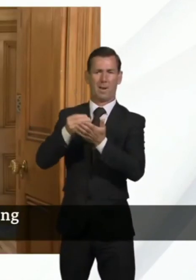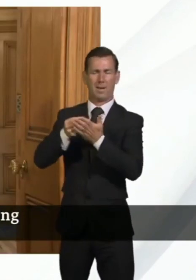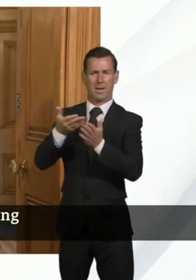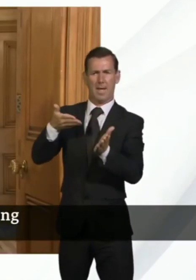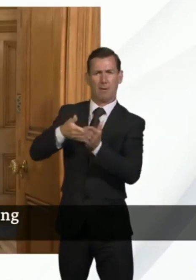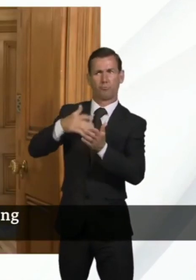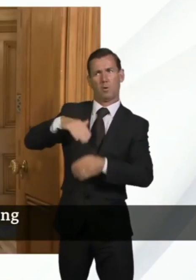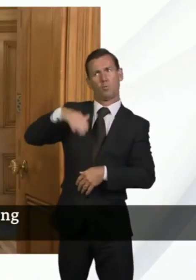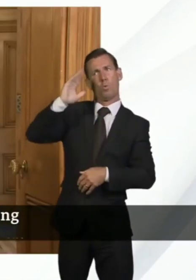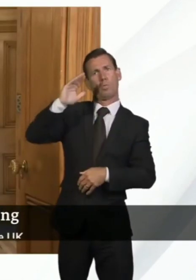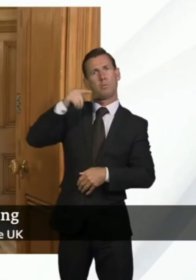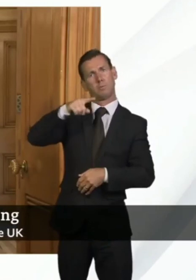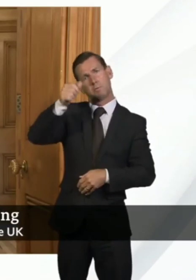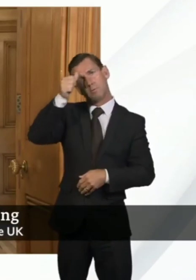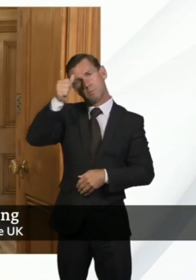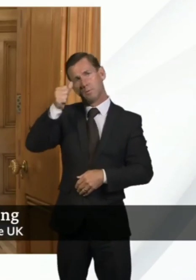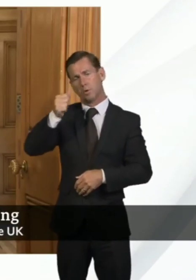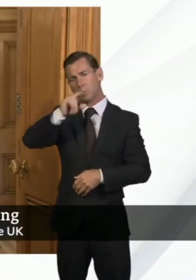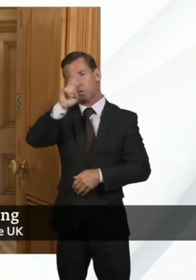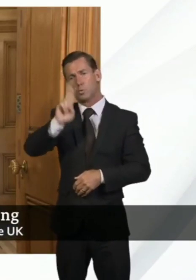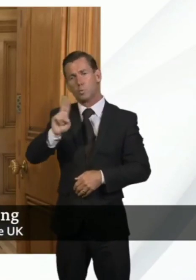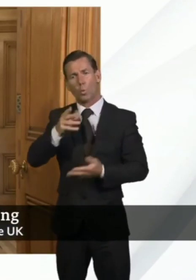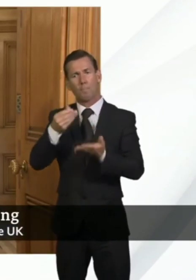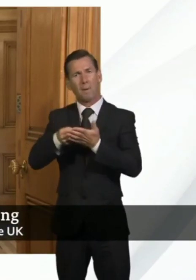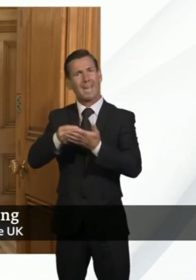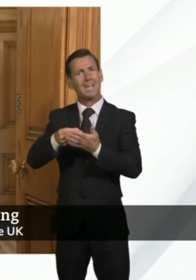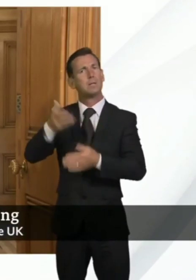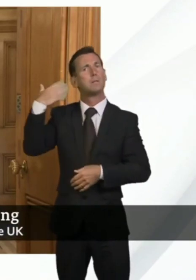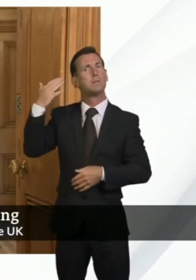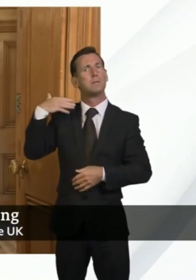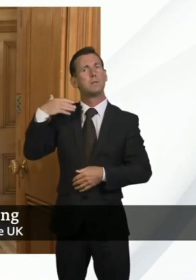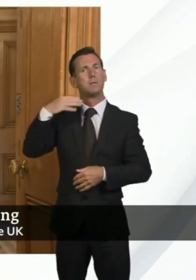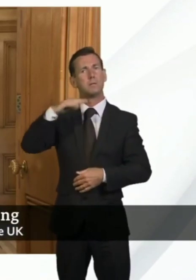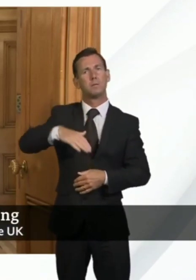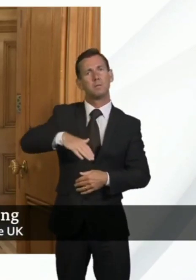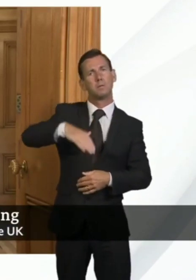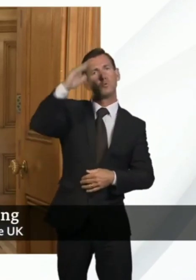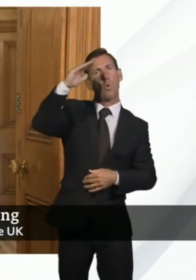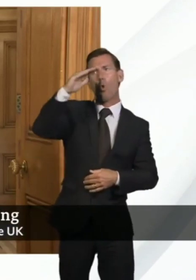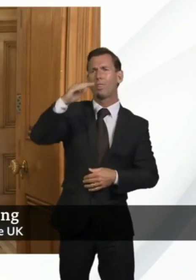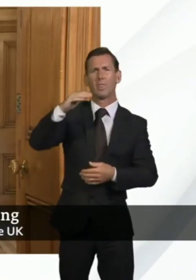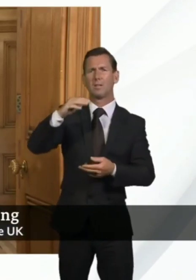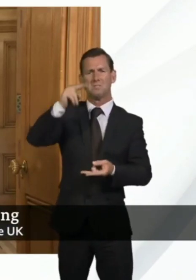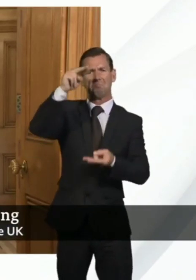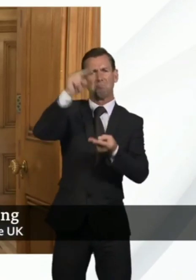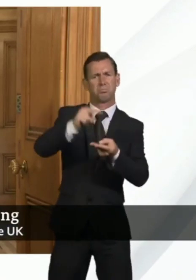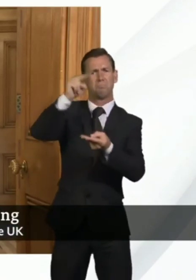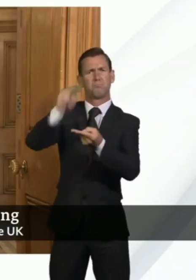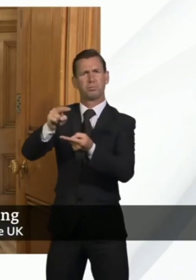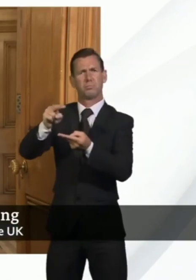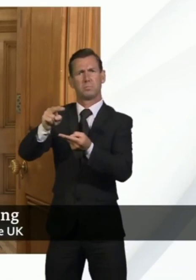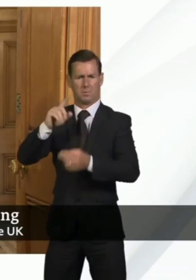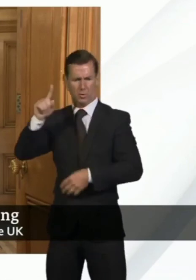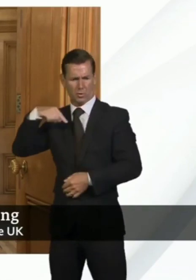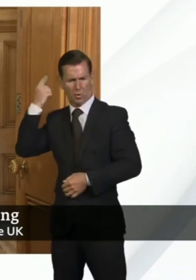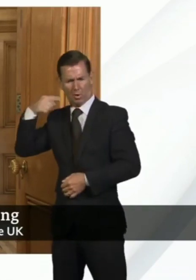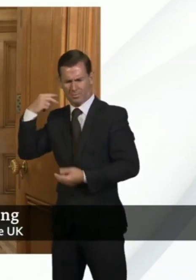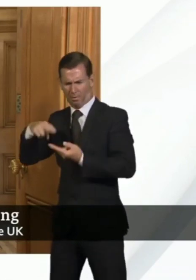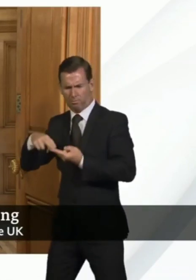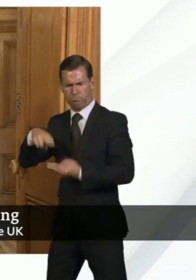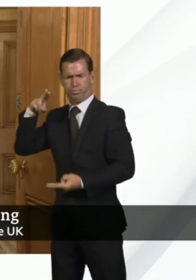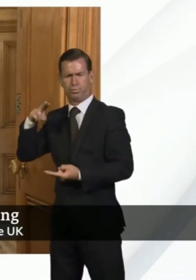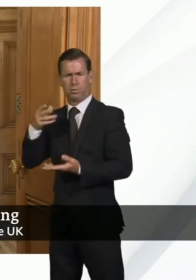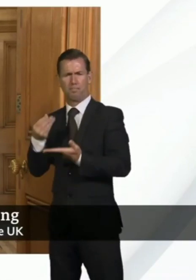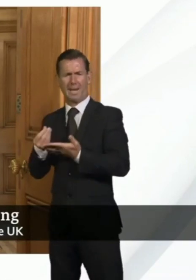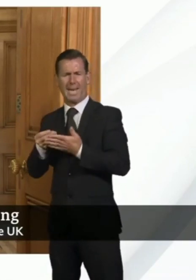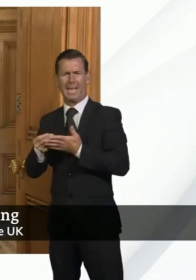areas of the country have in past been less well funded for their schools compared to say London we're increasing their funding that's why we're investing in